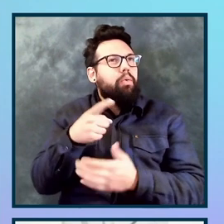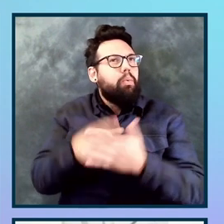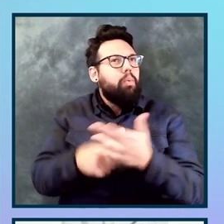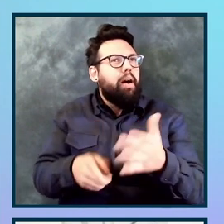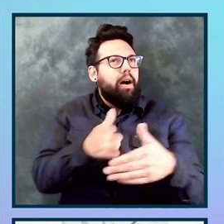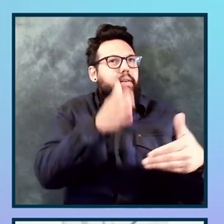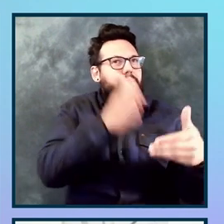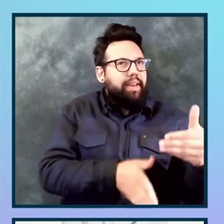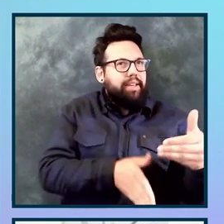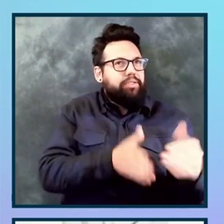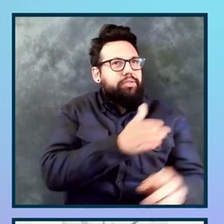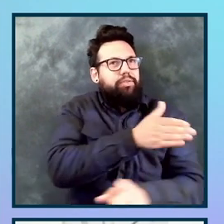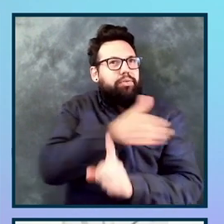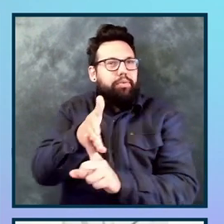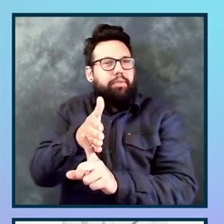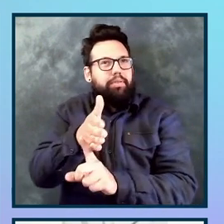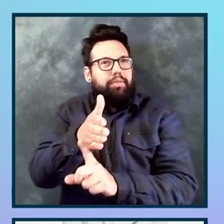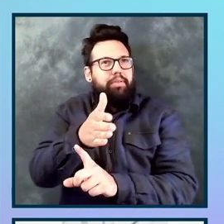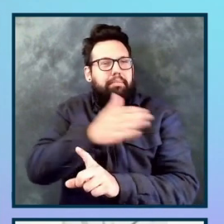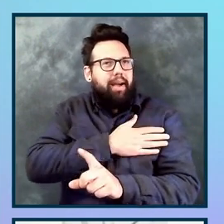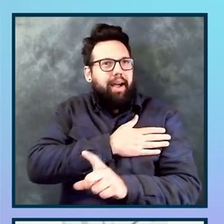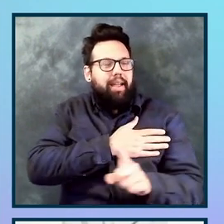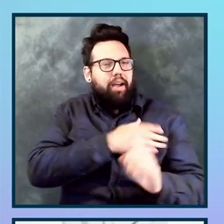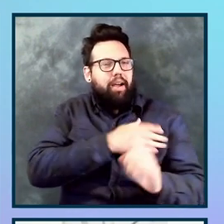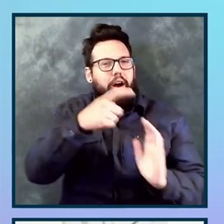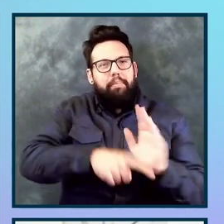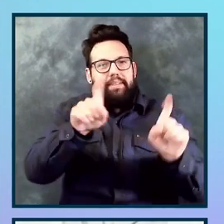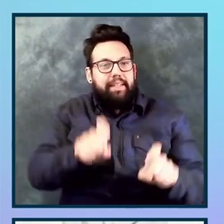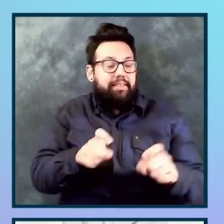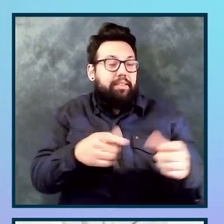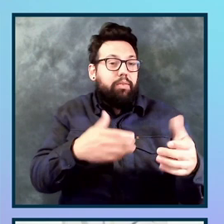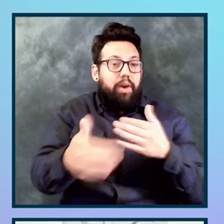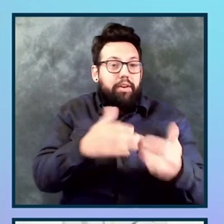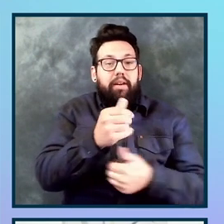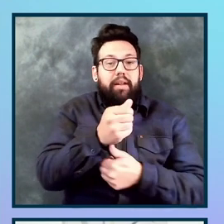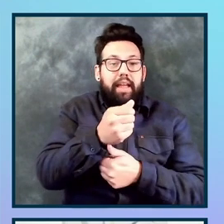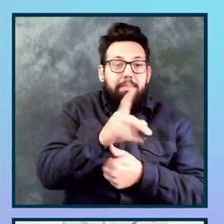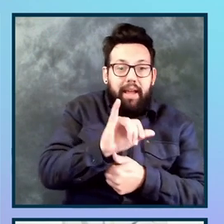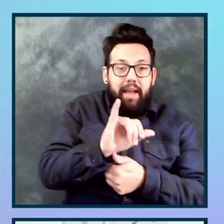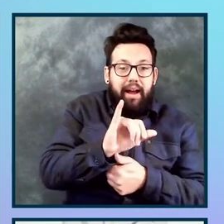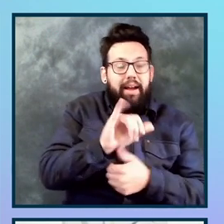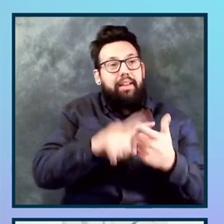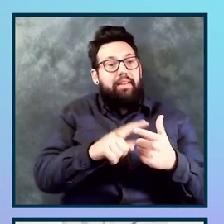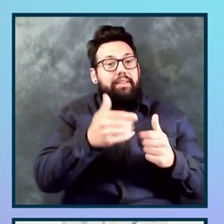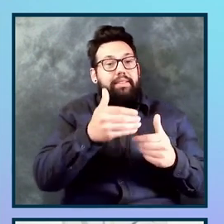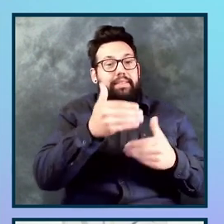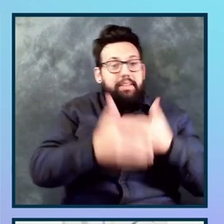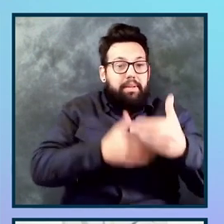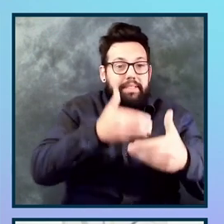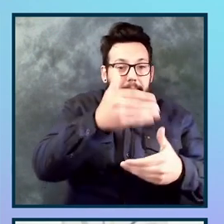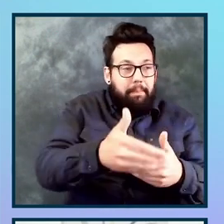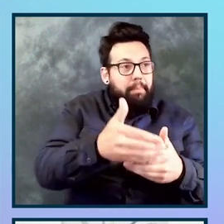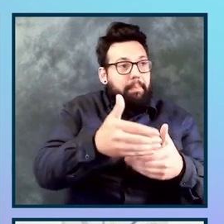it through the APIs, you know, the multi-filtration or the step-by-step iterative process that you're following of doing the